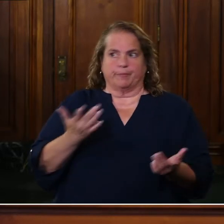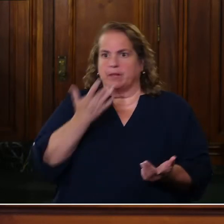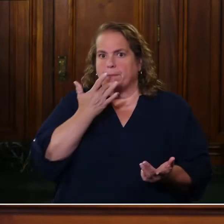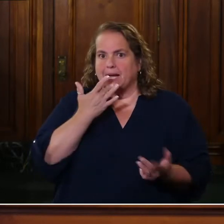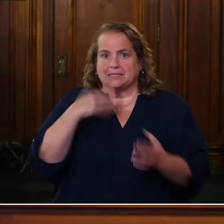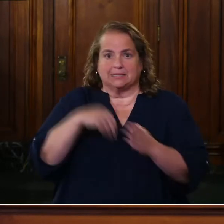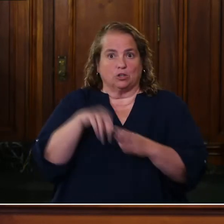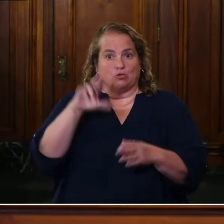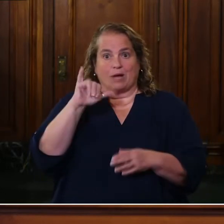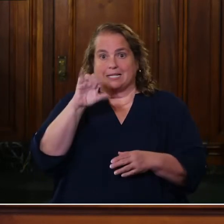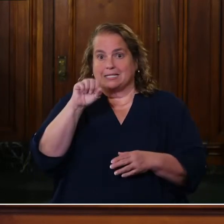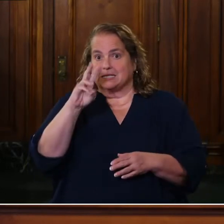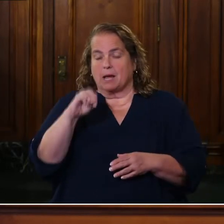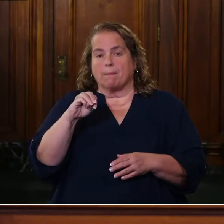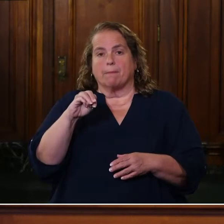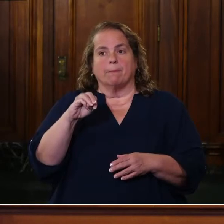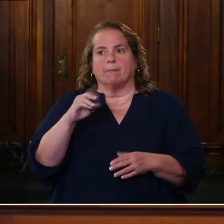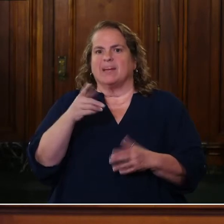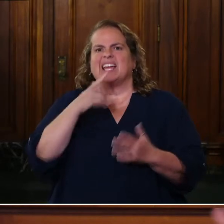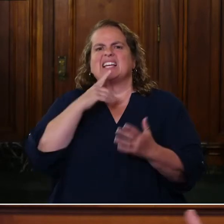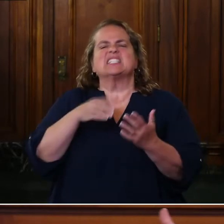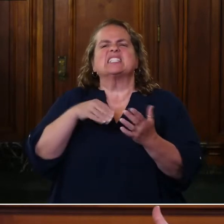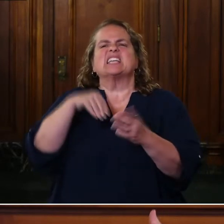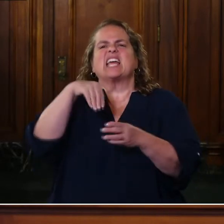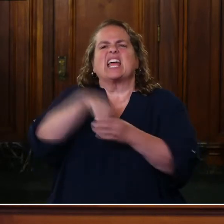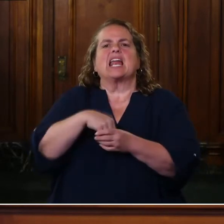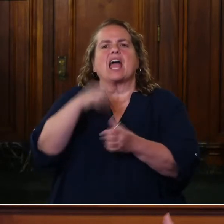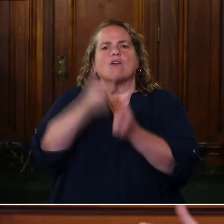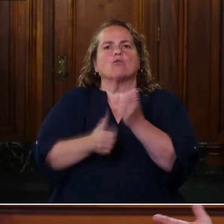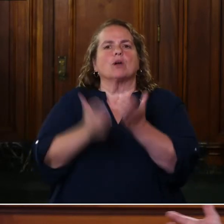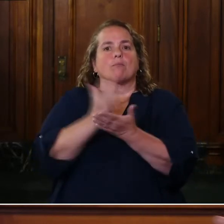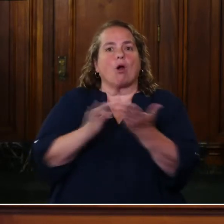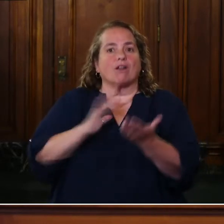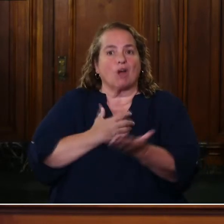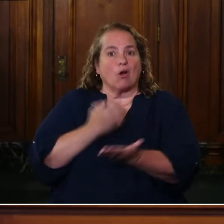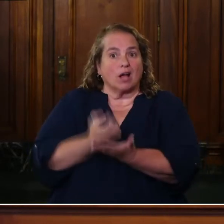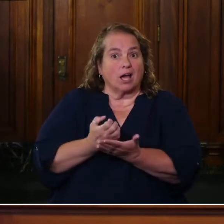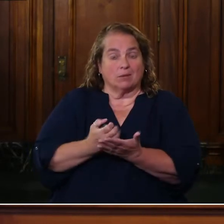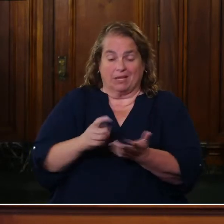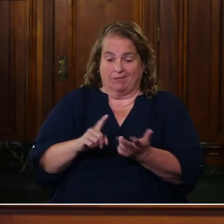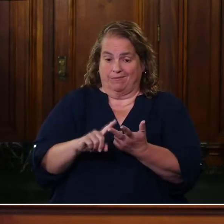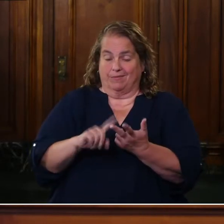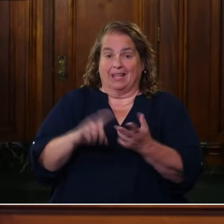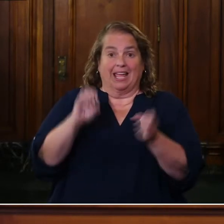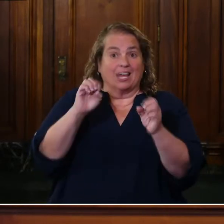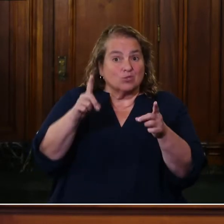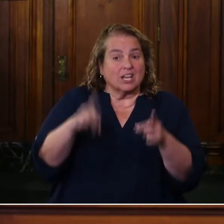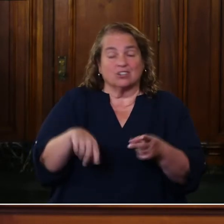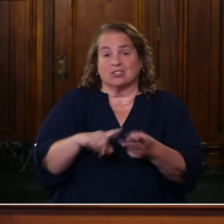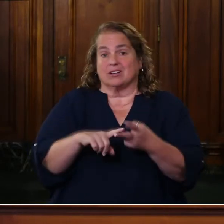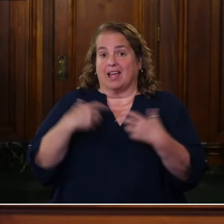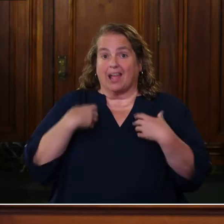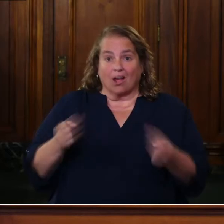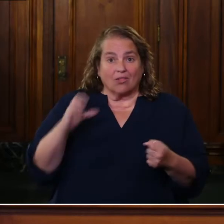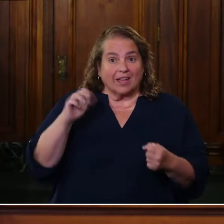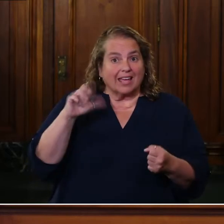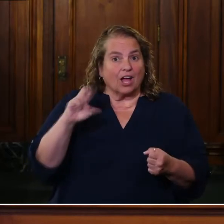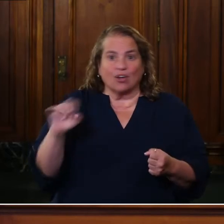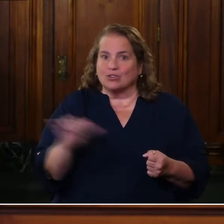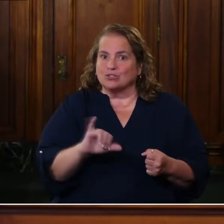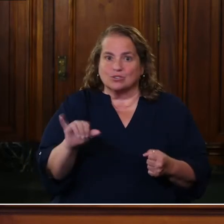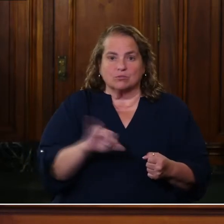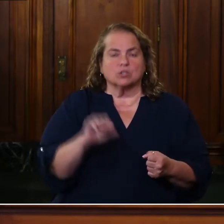and, and racism permeate every part of our economy. You heard about it in education, certainly in, in health care. And so